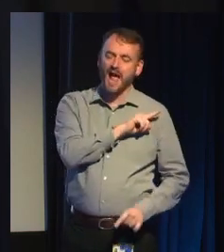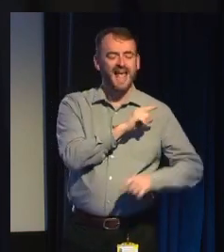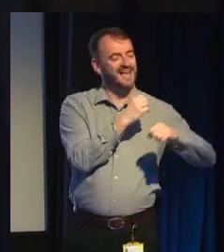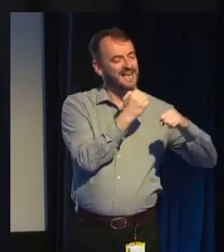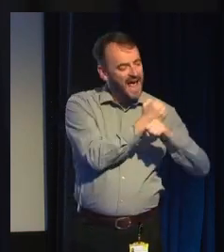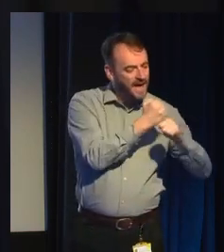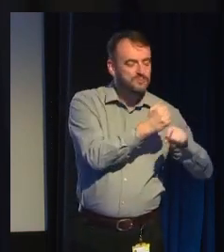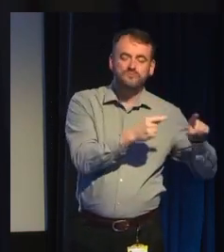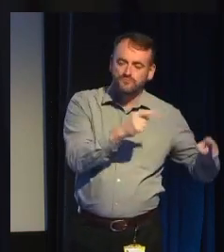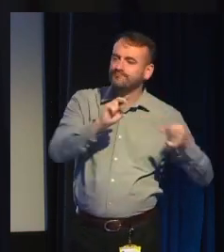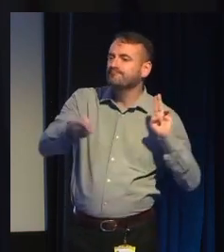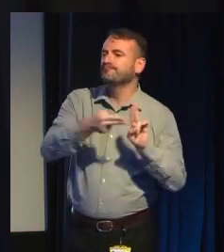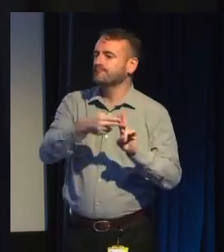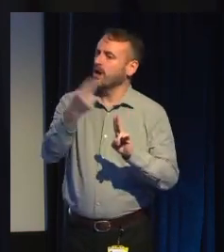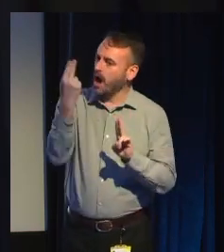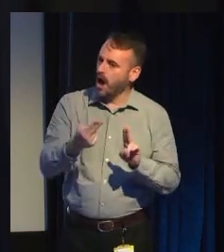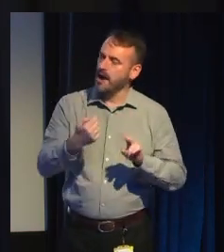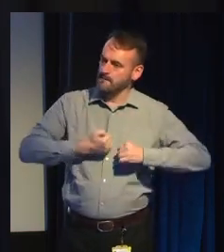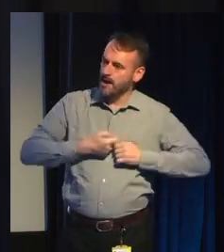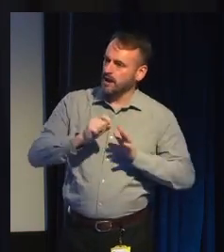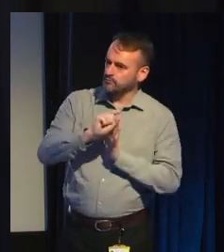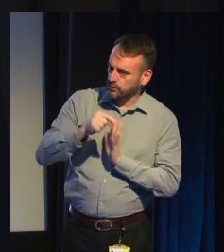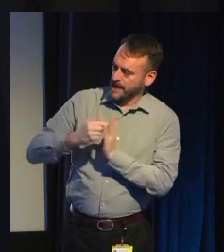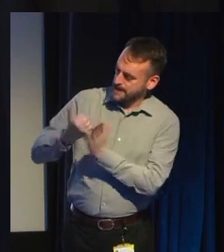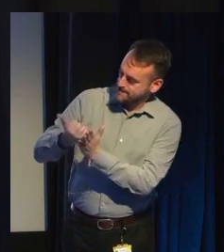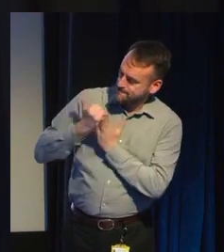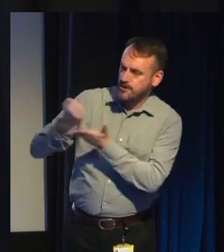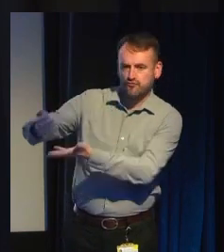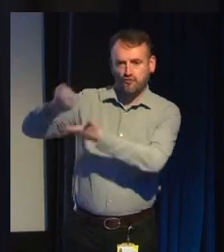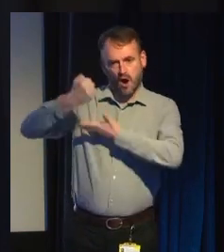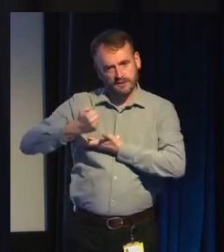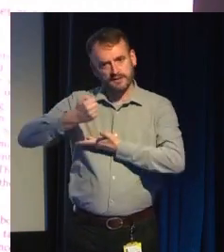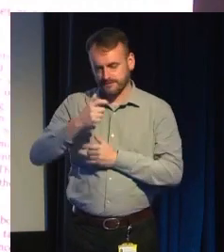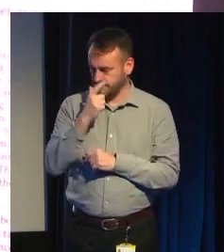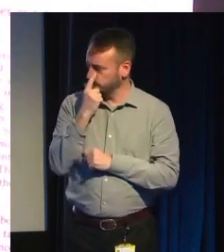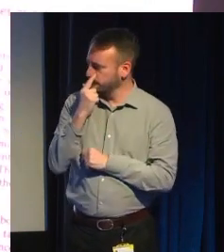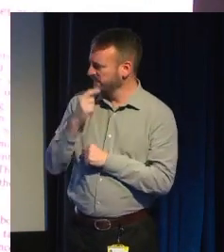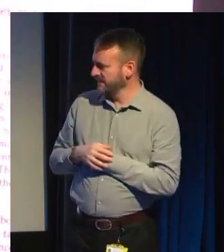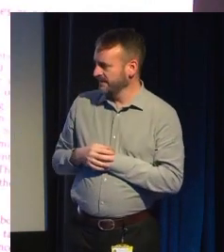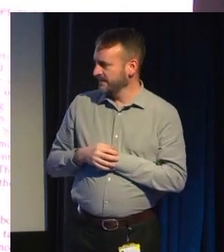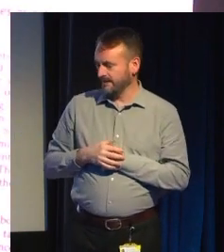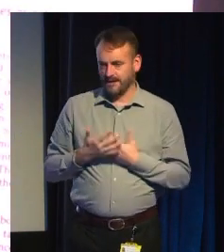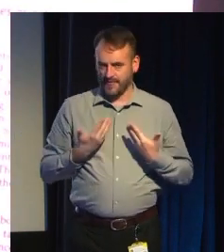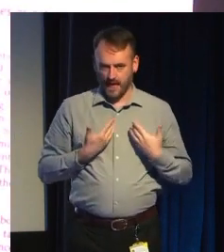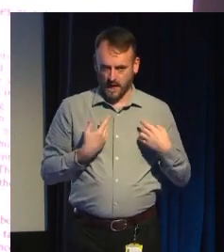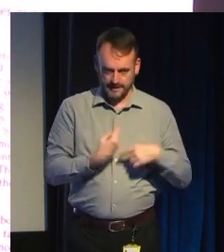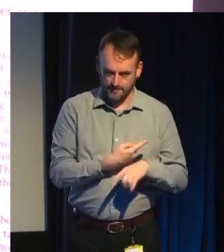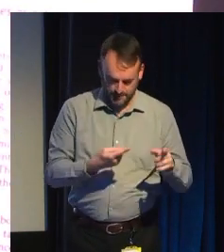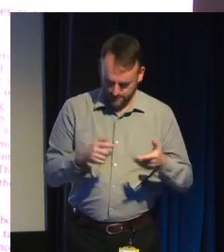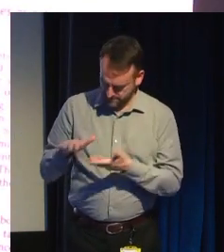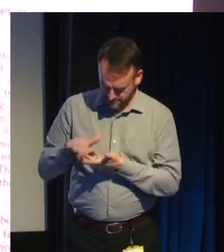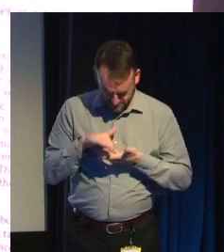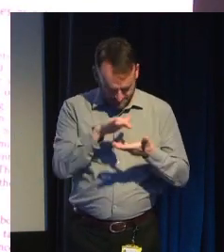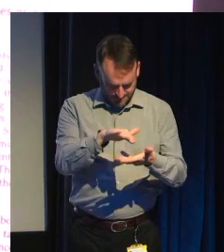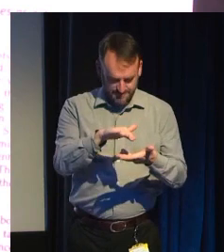project should be supported with their money, right? Anyway, so I'll just skip over that, because I can't quote from it,